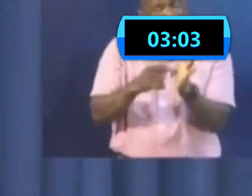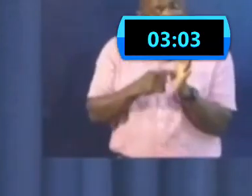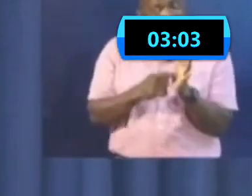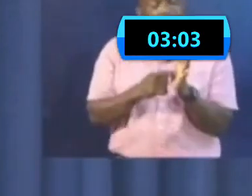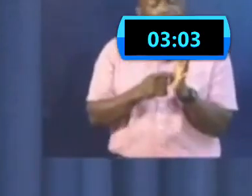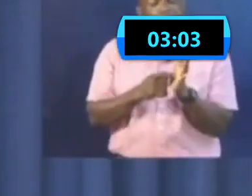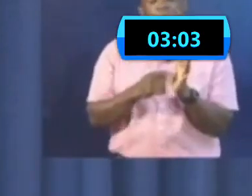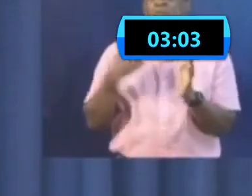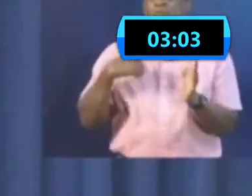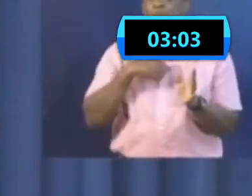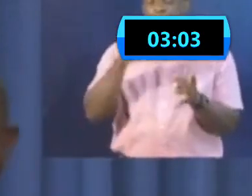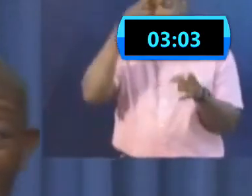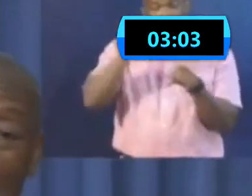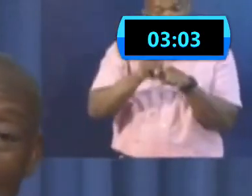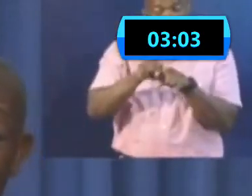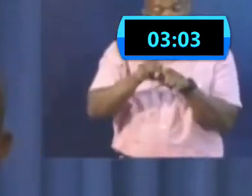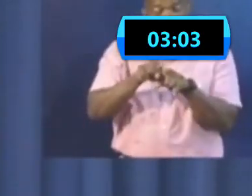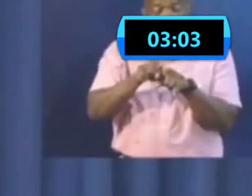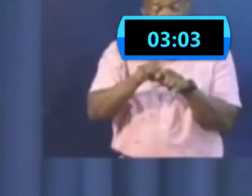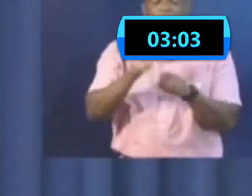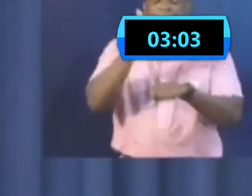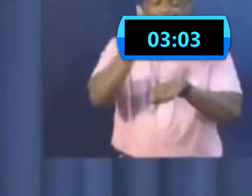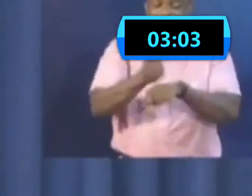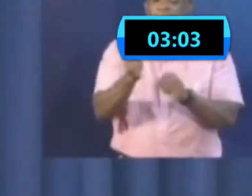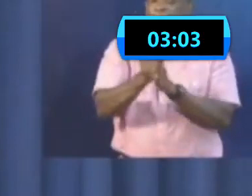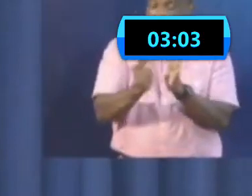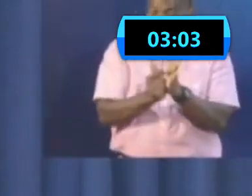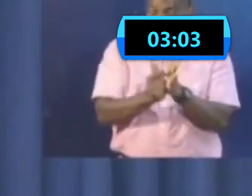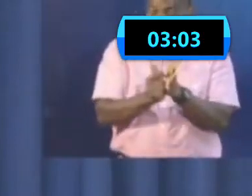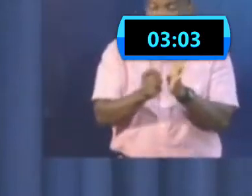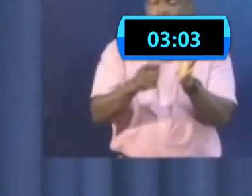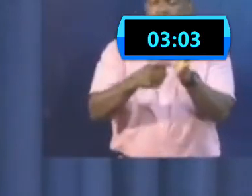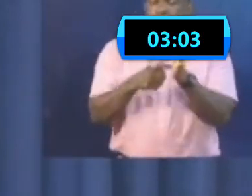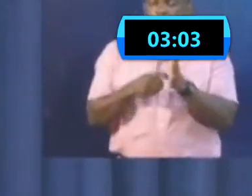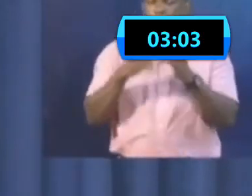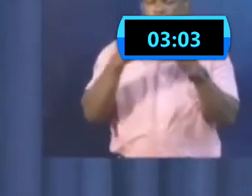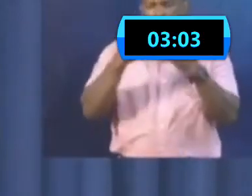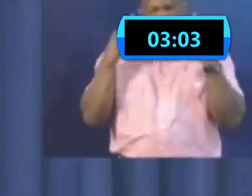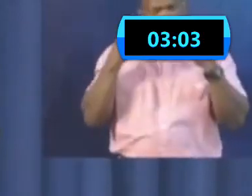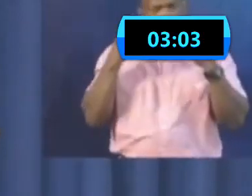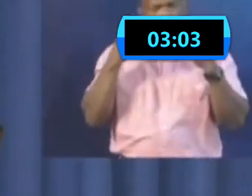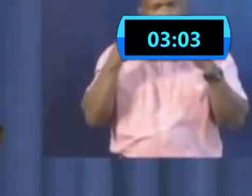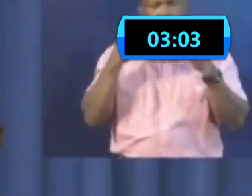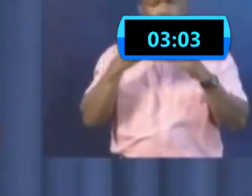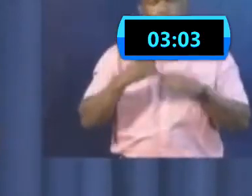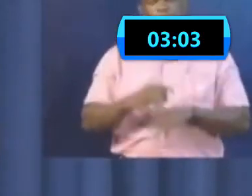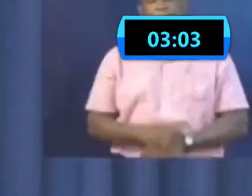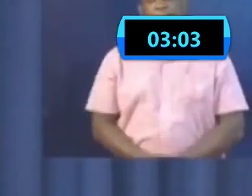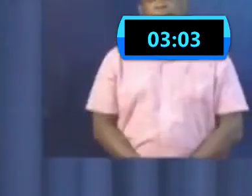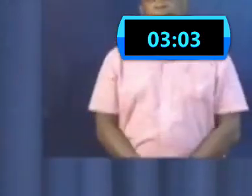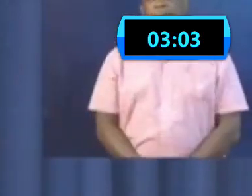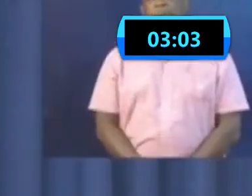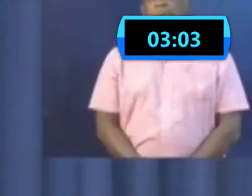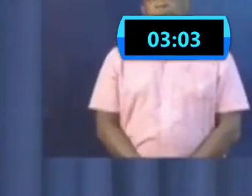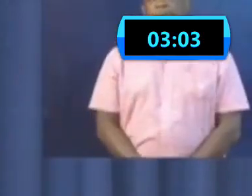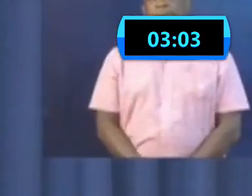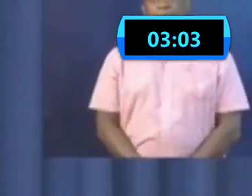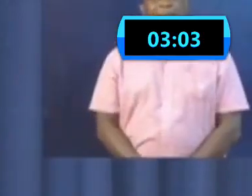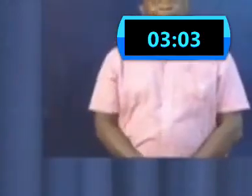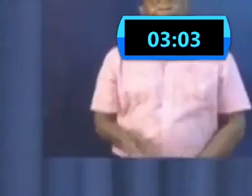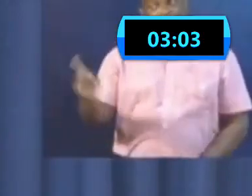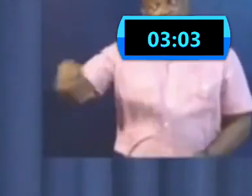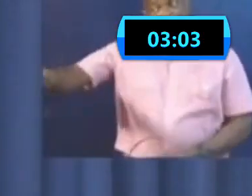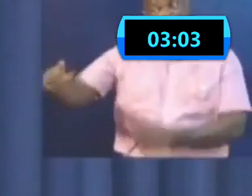And of course, I must say that what was projected to happen, in fact, did happen.